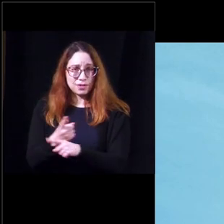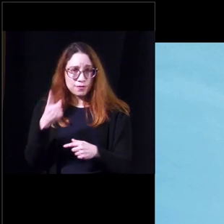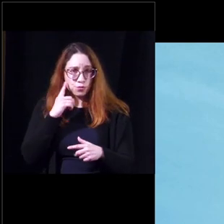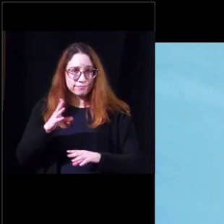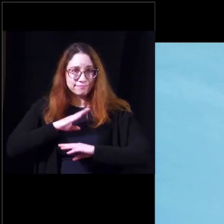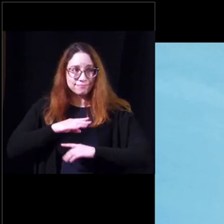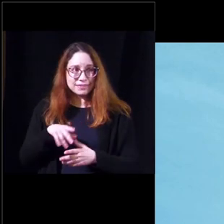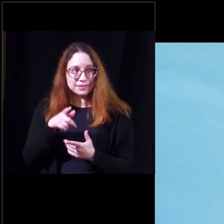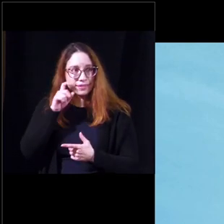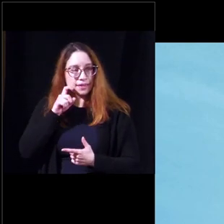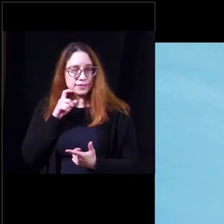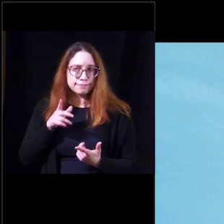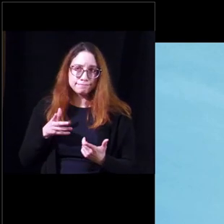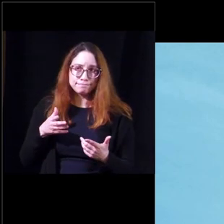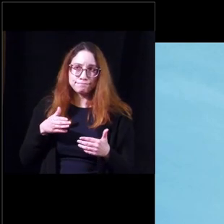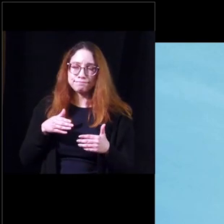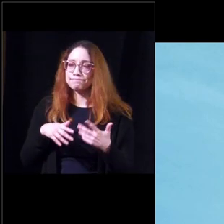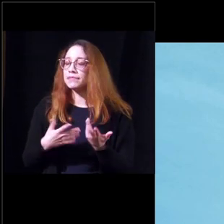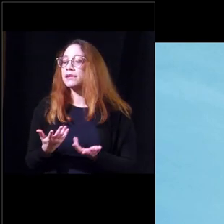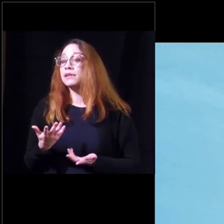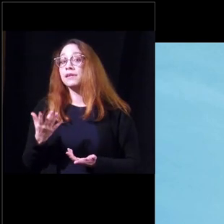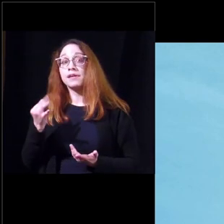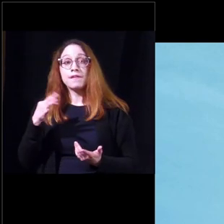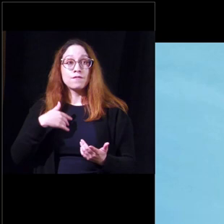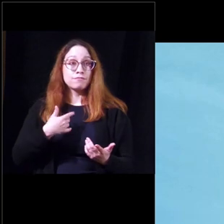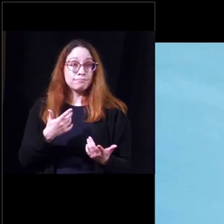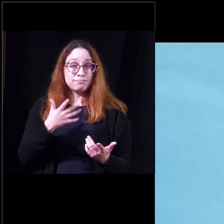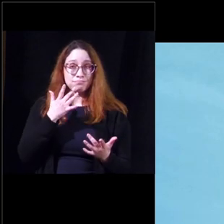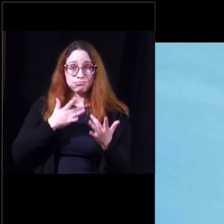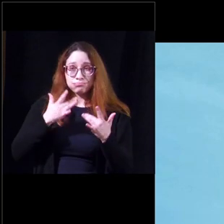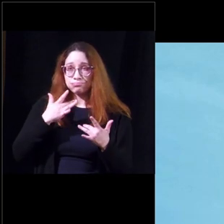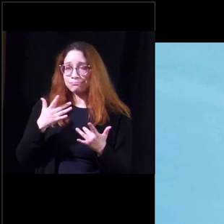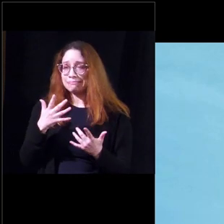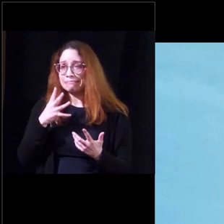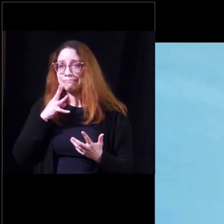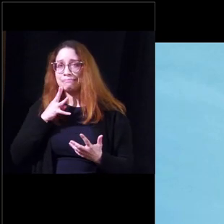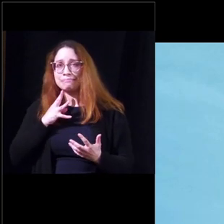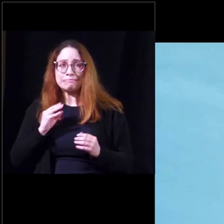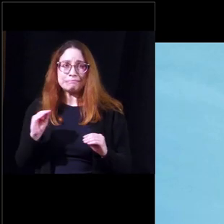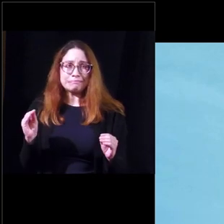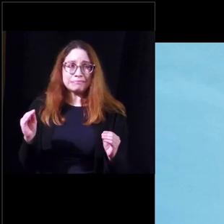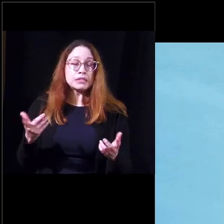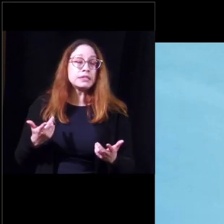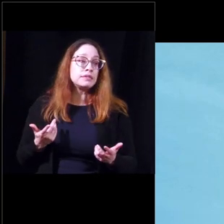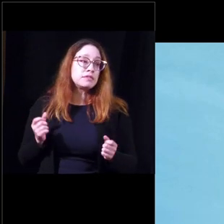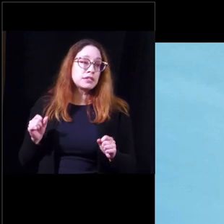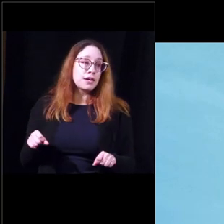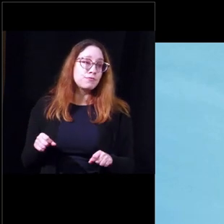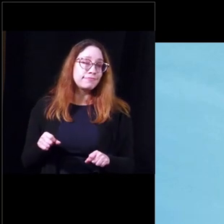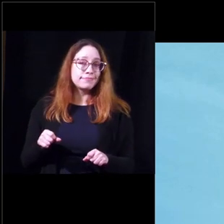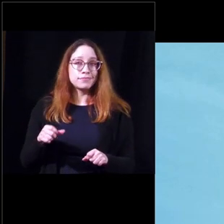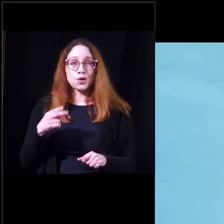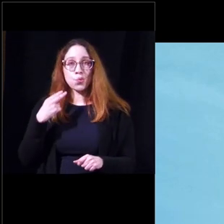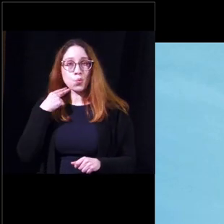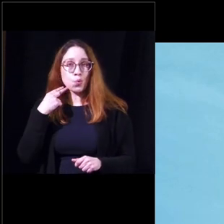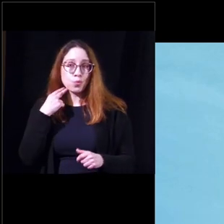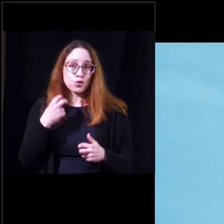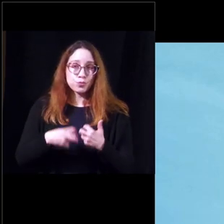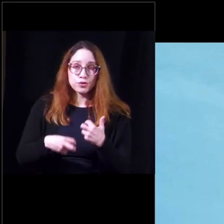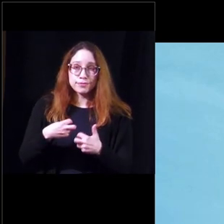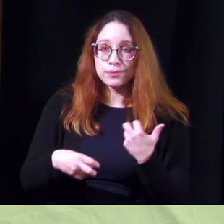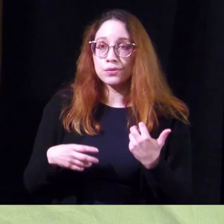satisfactory sexual intercourse if there's a lack of desire there can be a hormonal issue